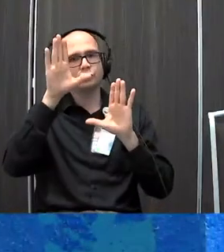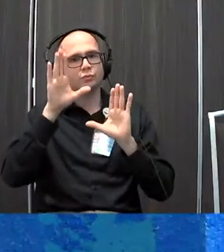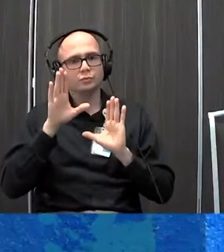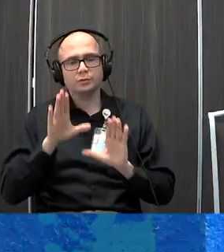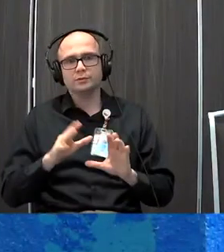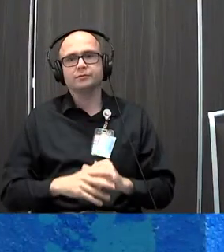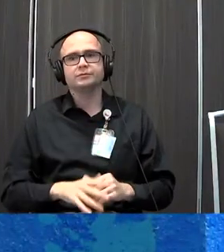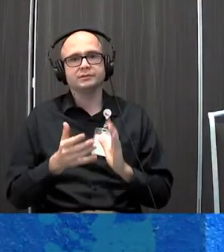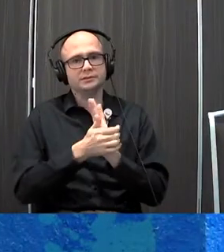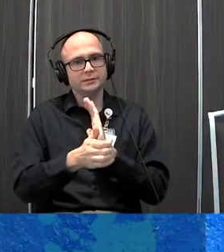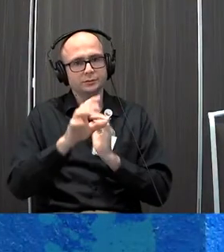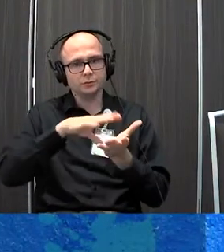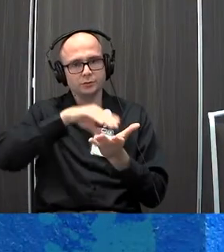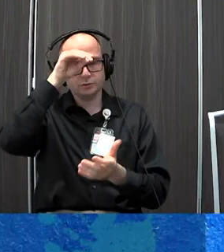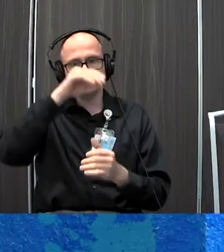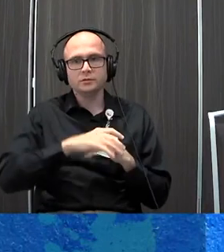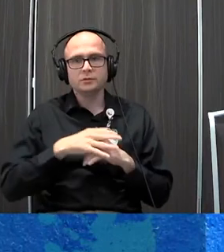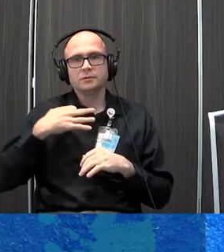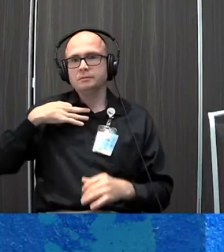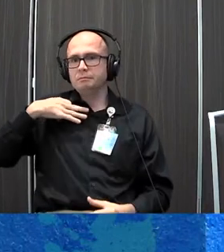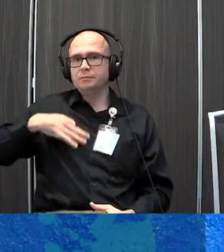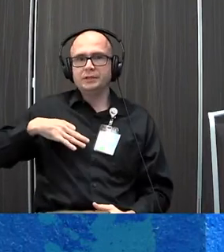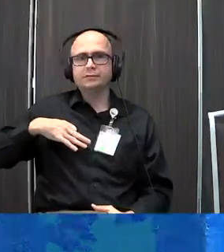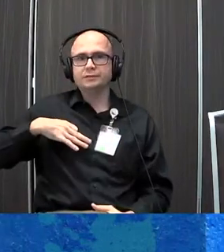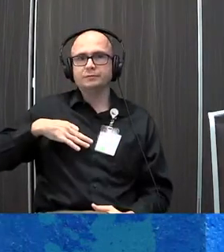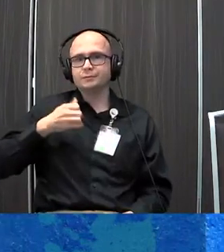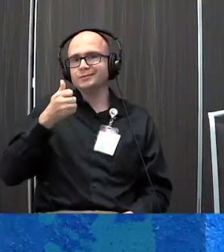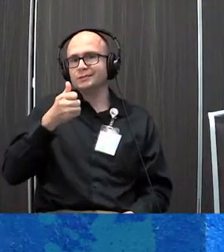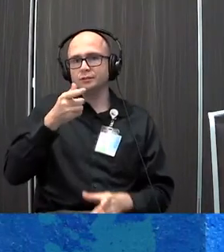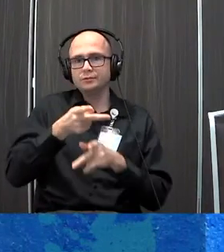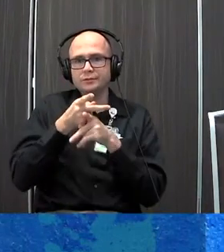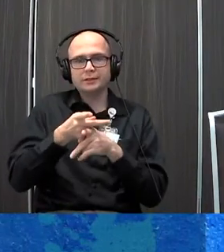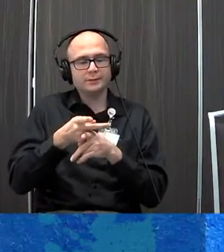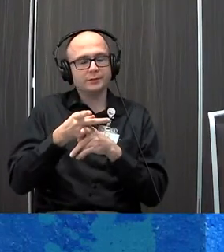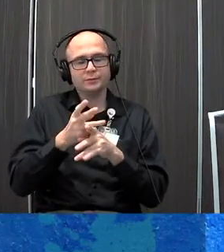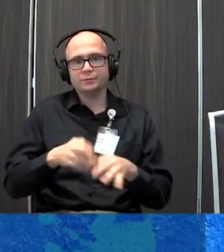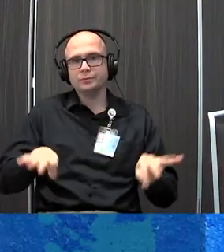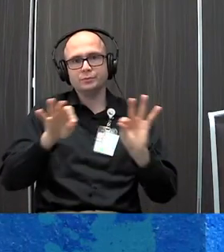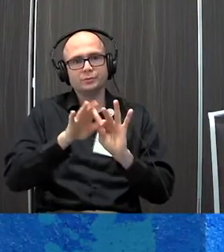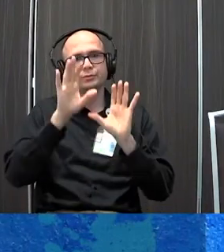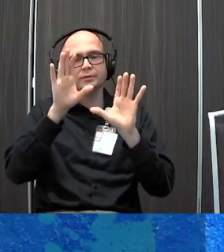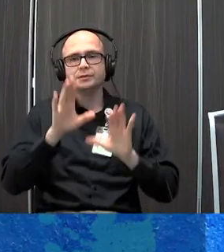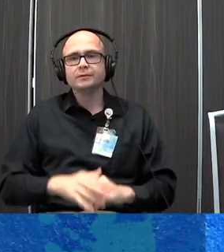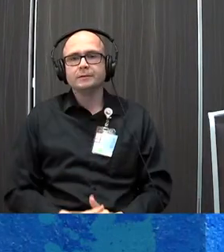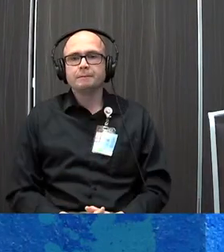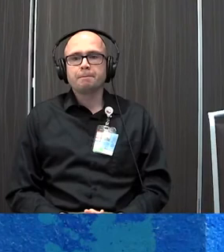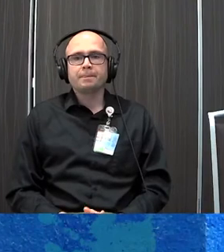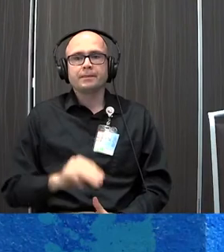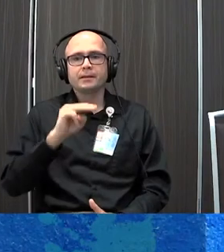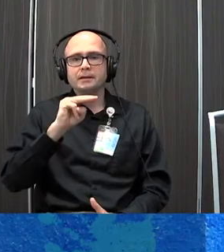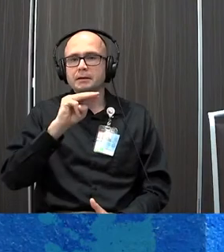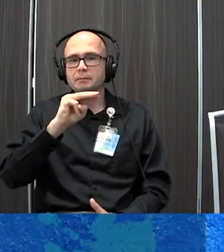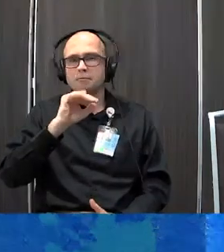skill to learn. And the benefits from a self-care standpoint are significant. Mindfulness, people always think mindfulness is